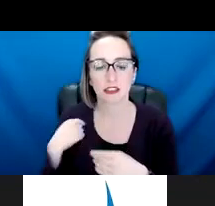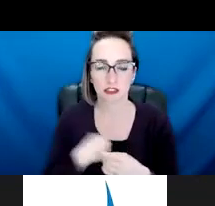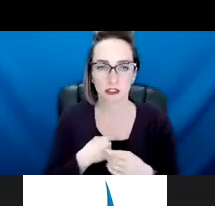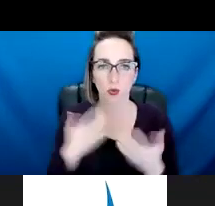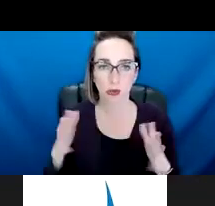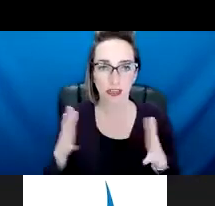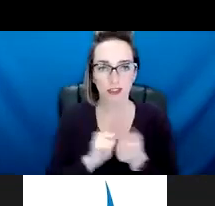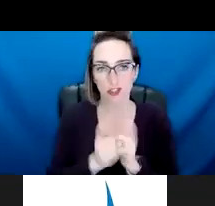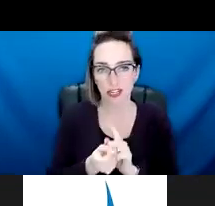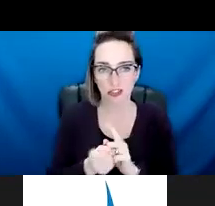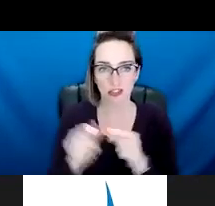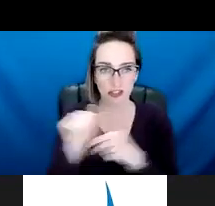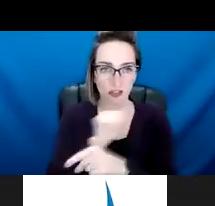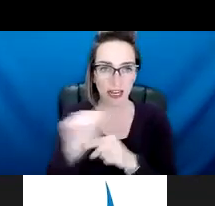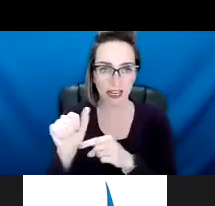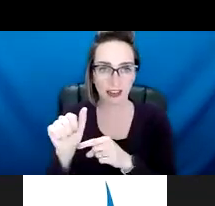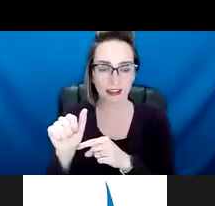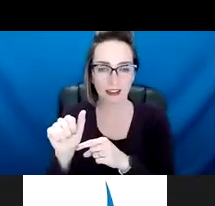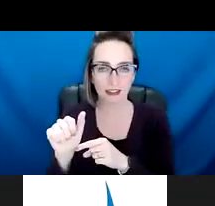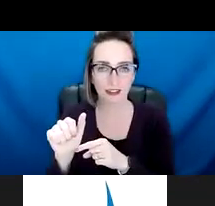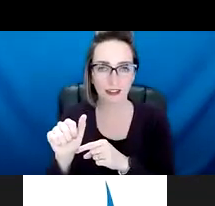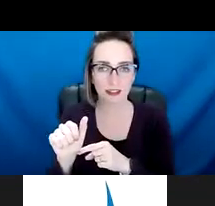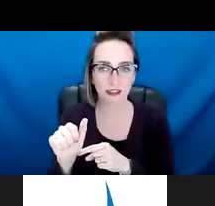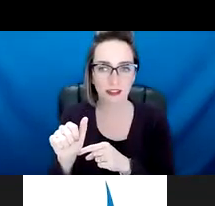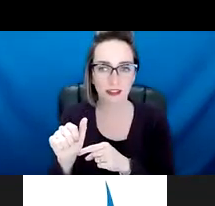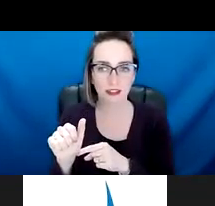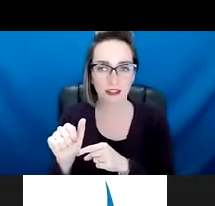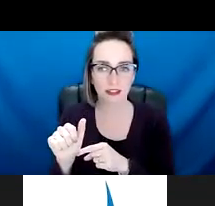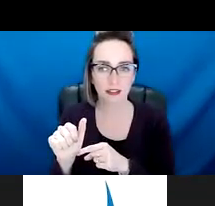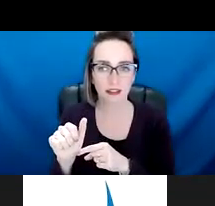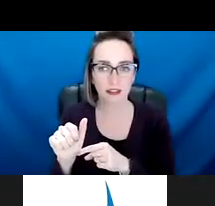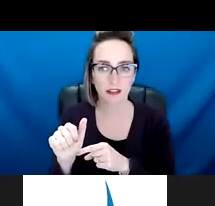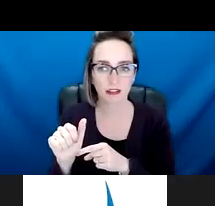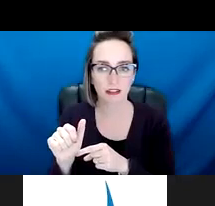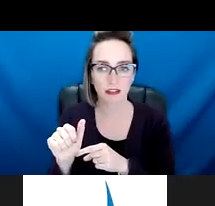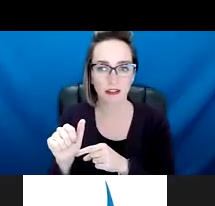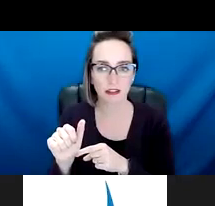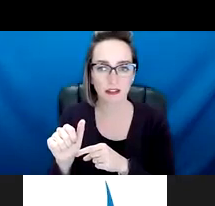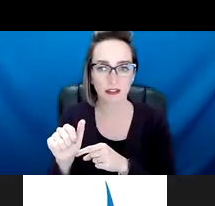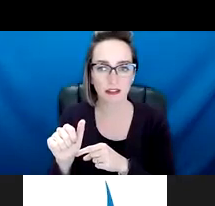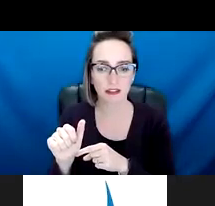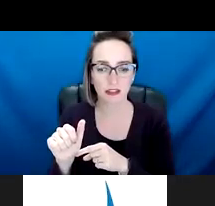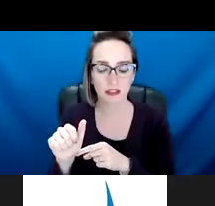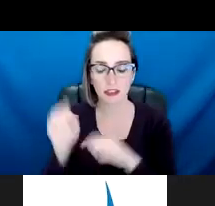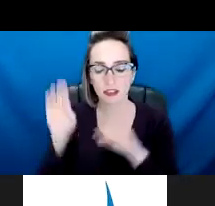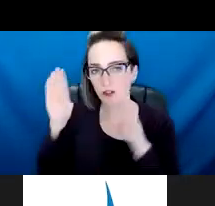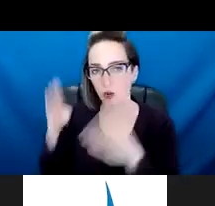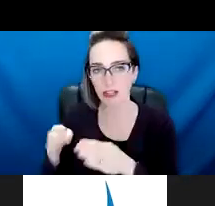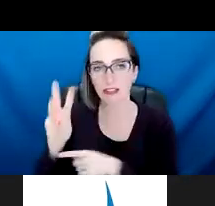little bit of our training to, to, along with, uh, change of that mindset to focus on a wellness of our employees.